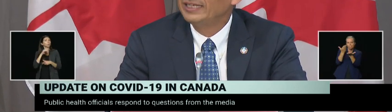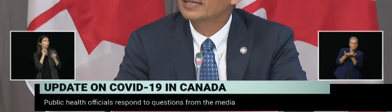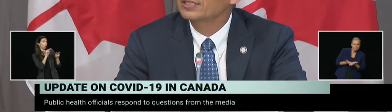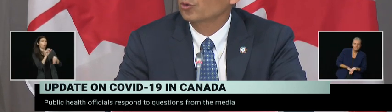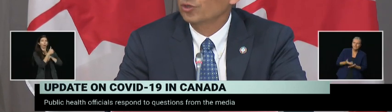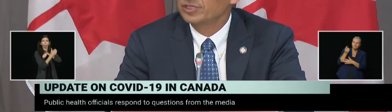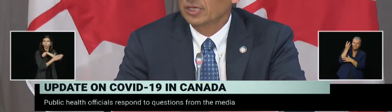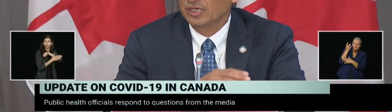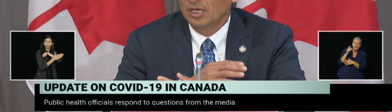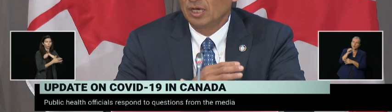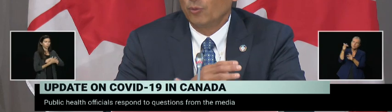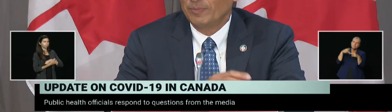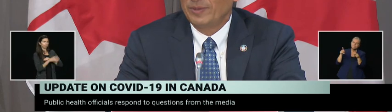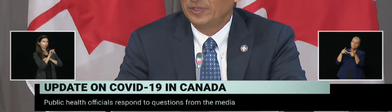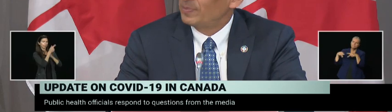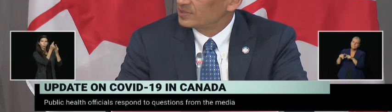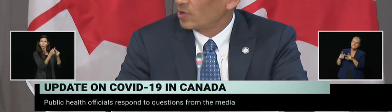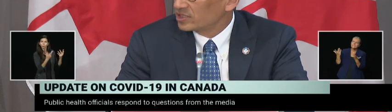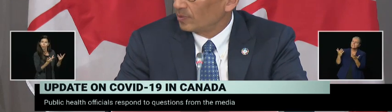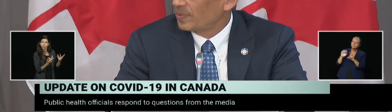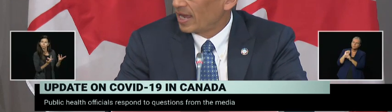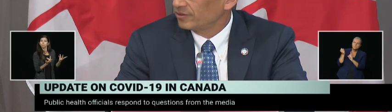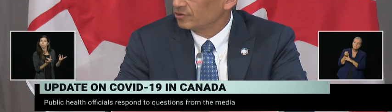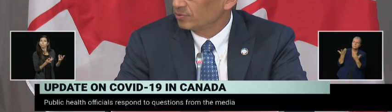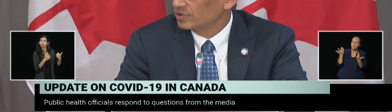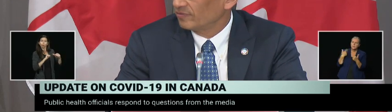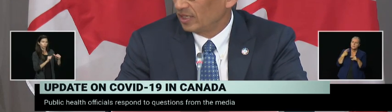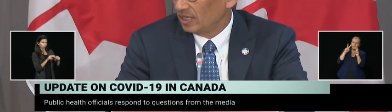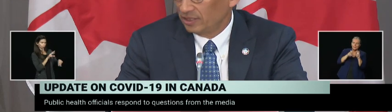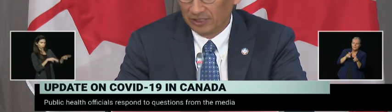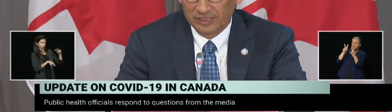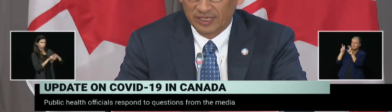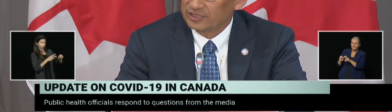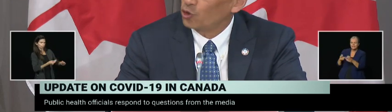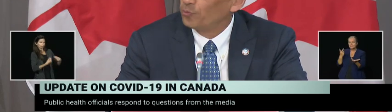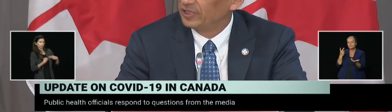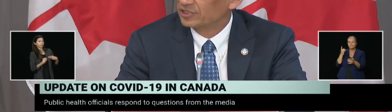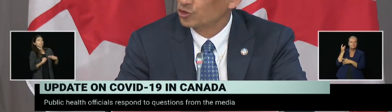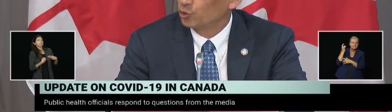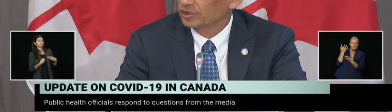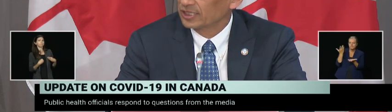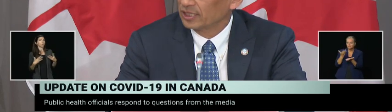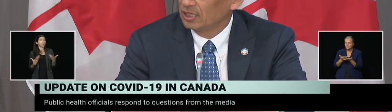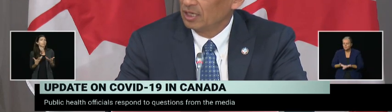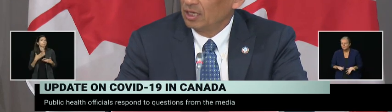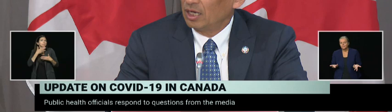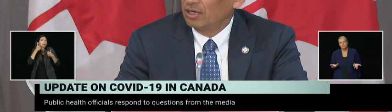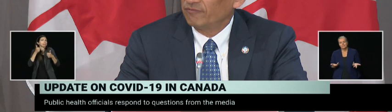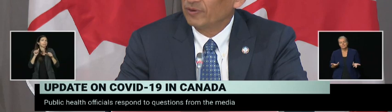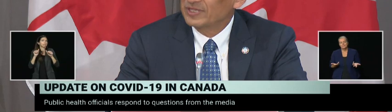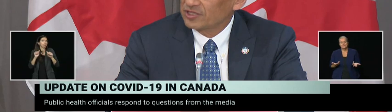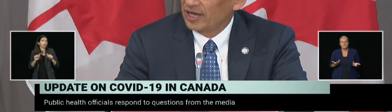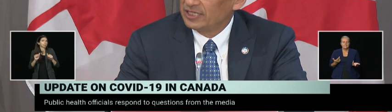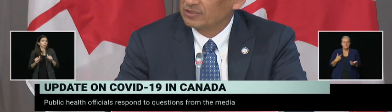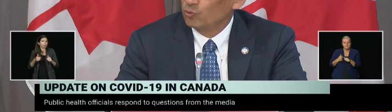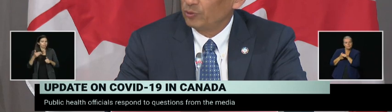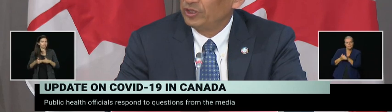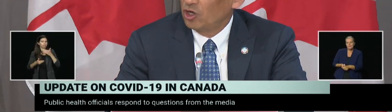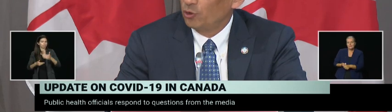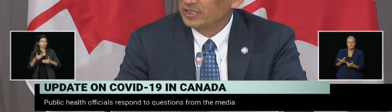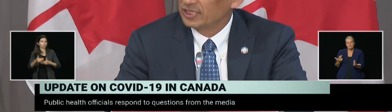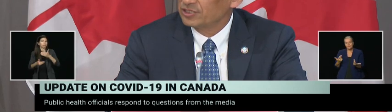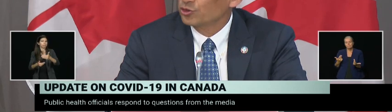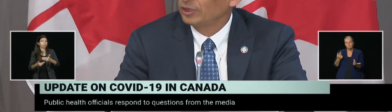sort of lead us towards what might be the best possible path in terms of, in this case, opening schools. From the science,